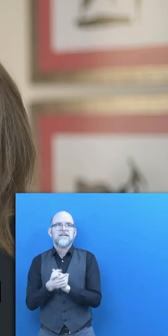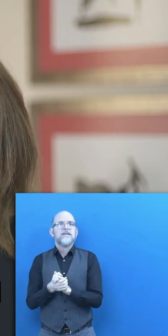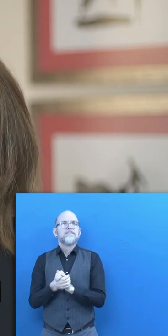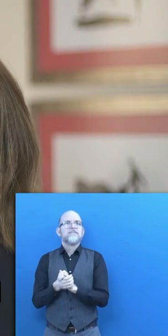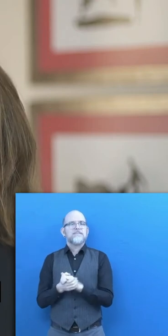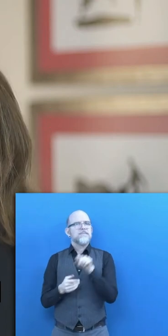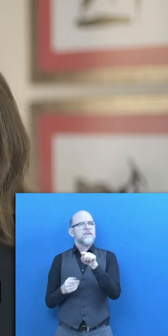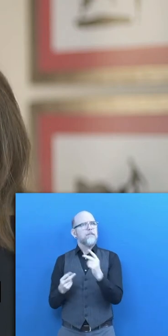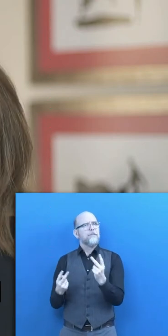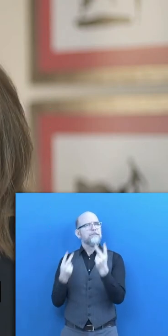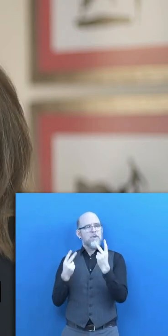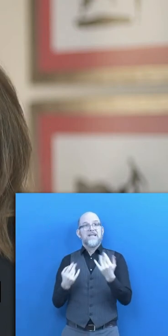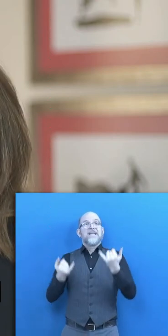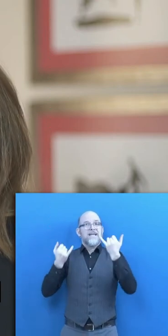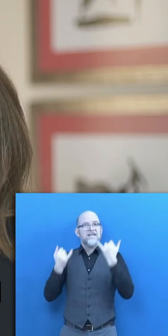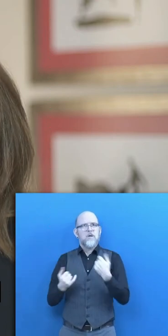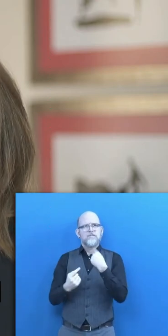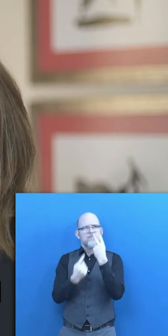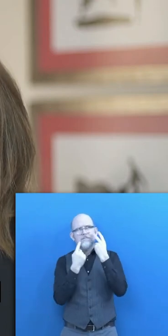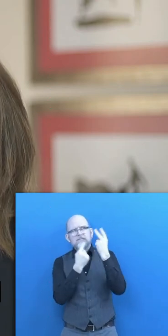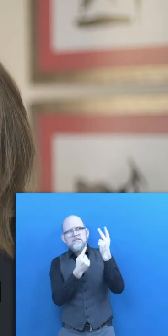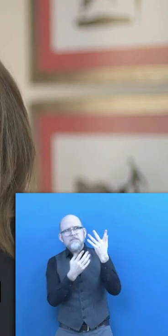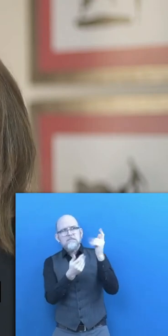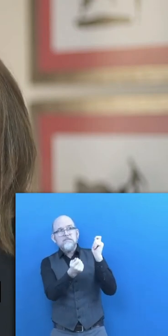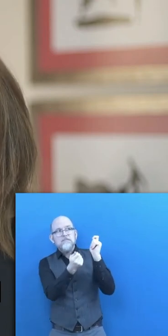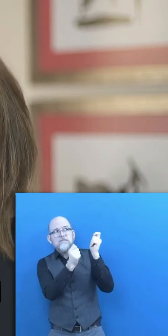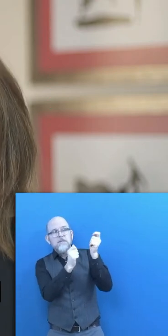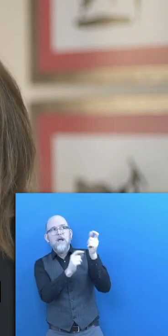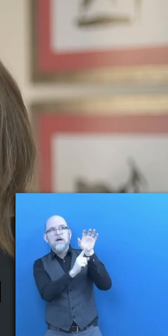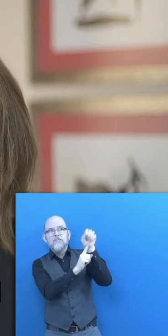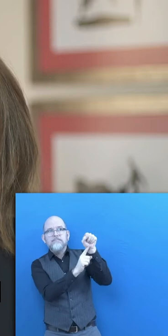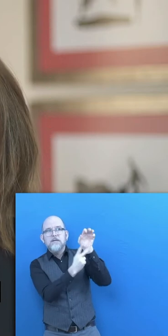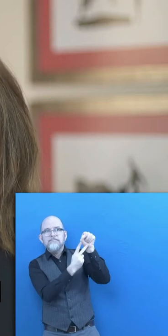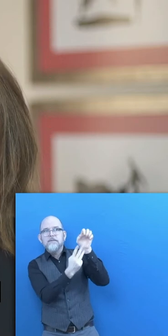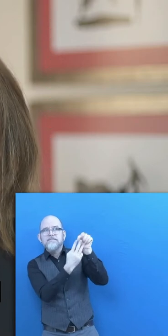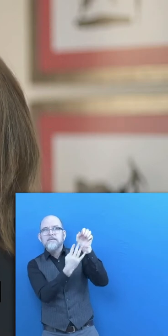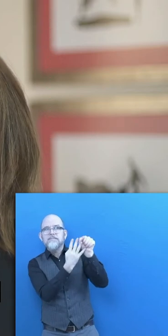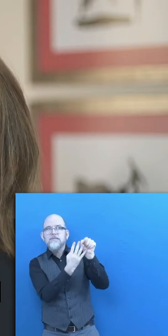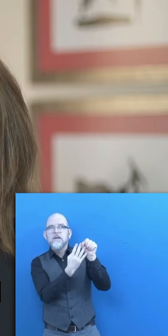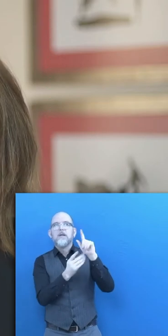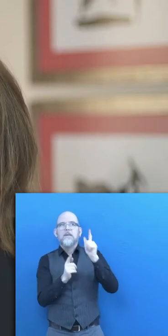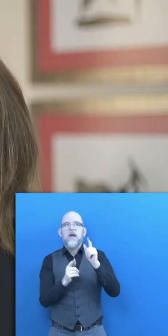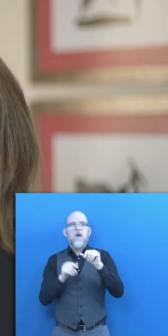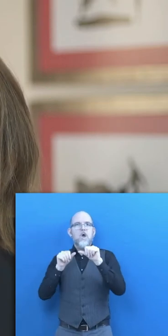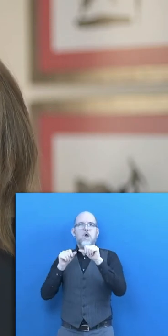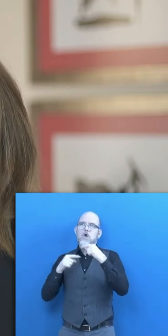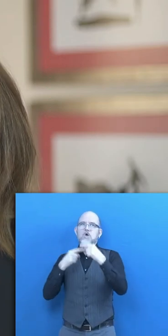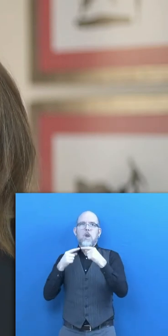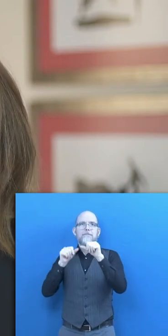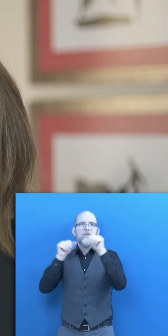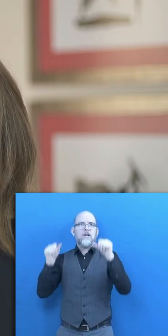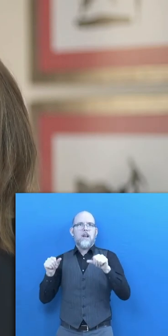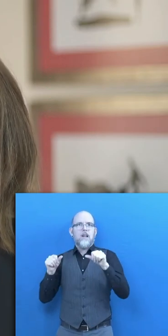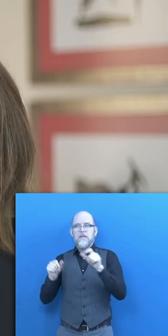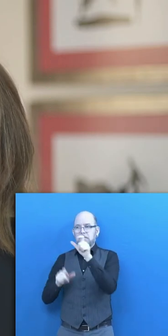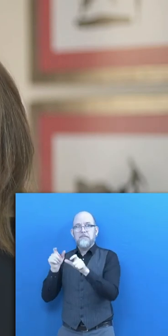Therefore, it is crucial to identify this change and to establish a roadmap to promote the